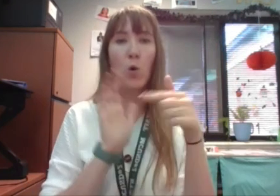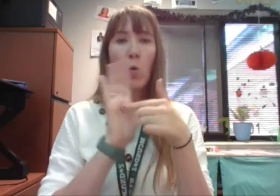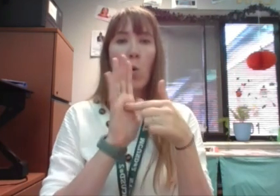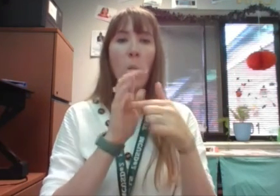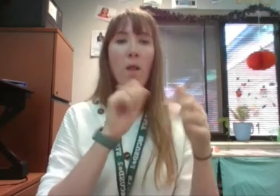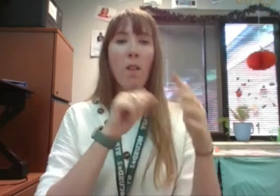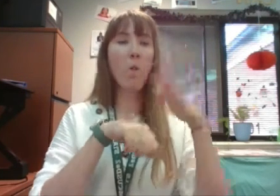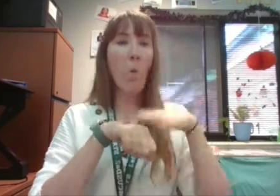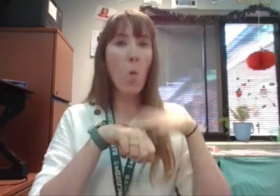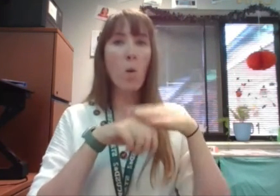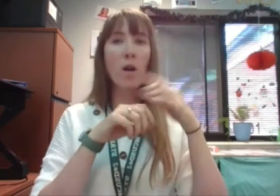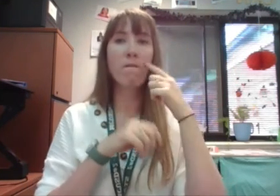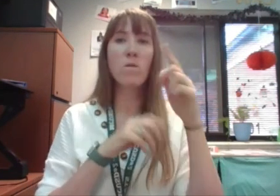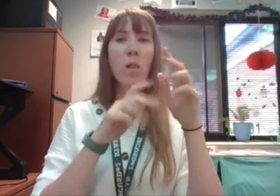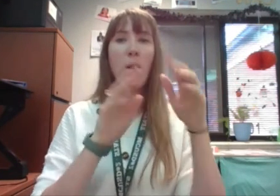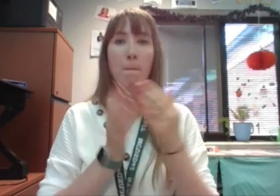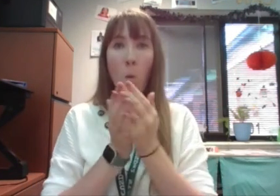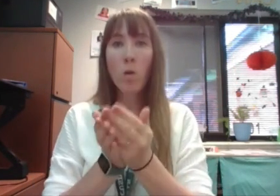beam.